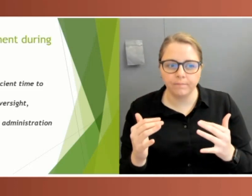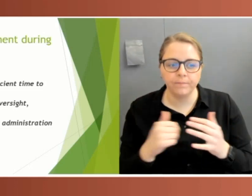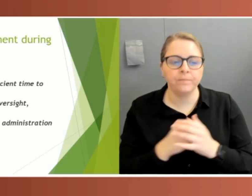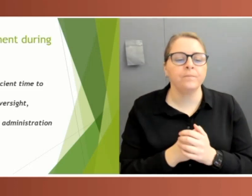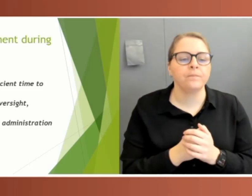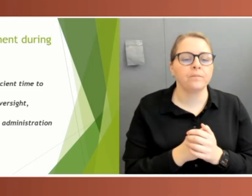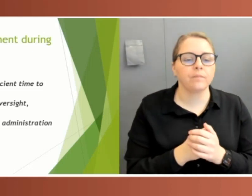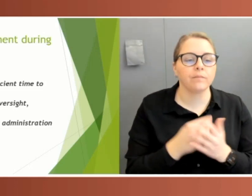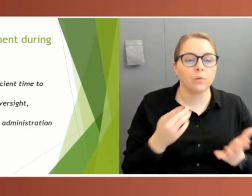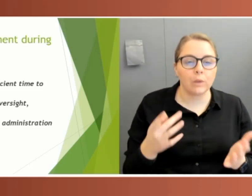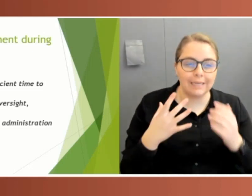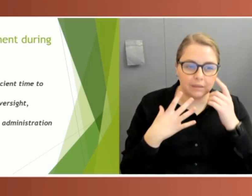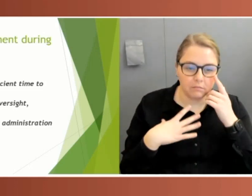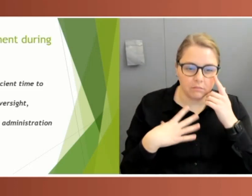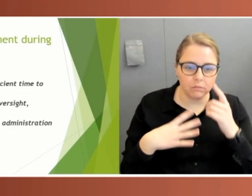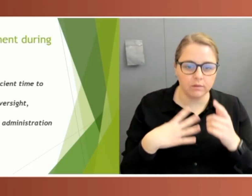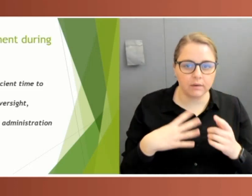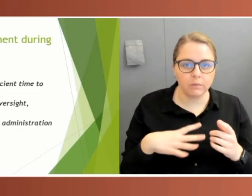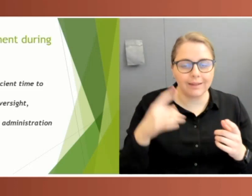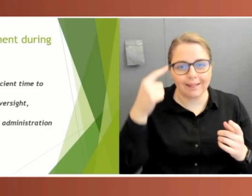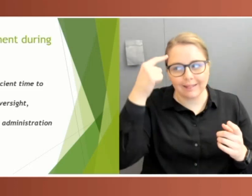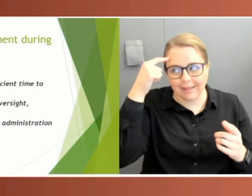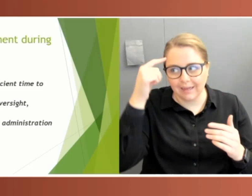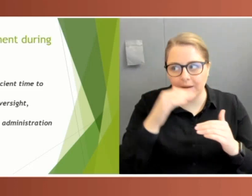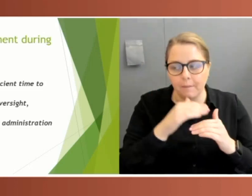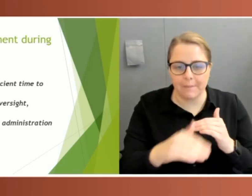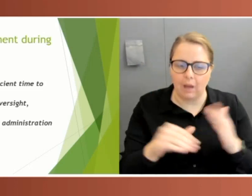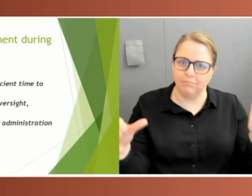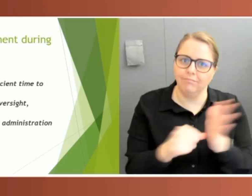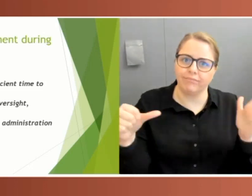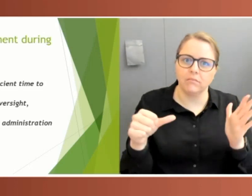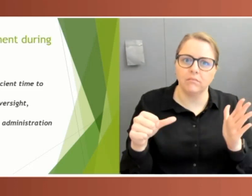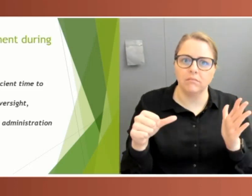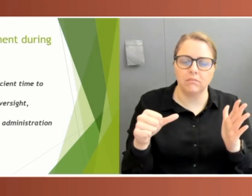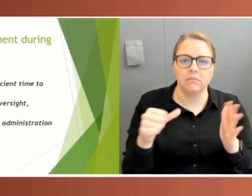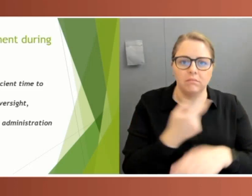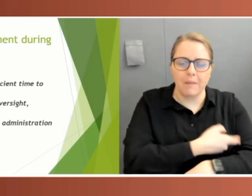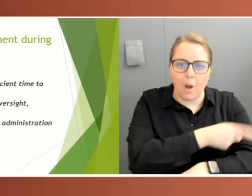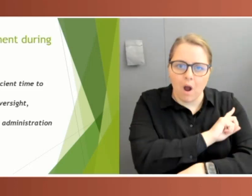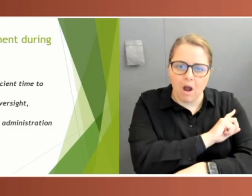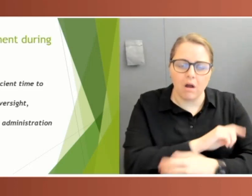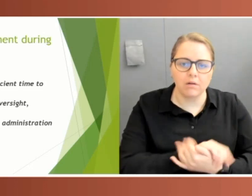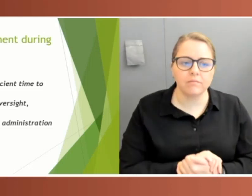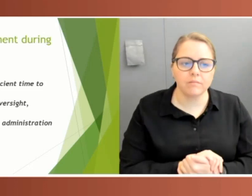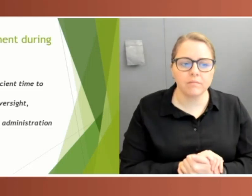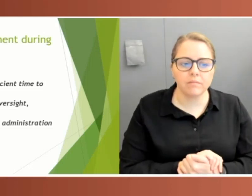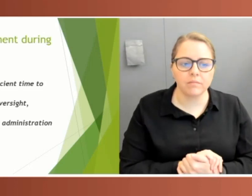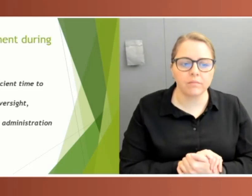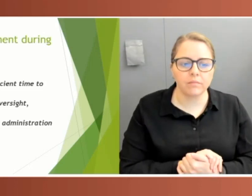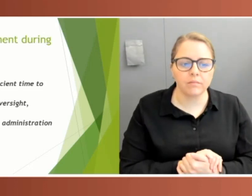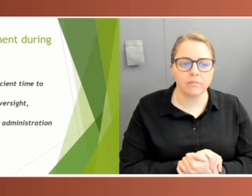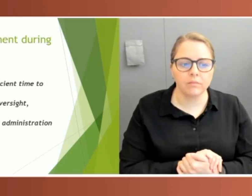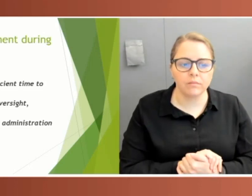regarded as draconian powers. Powers that don't have the same levels of scrutiny or powers that enable